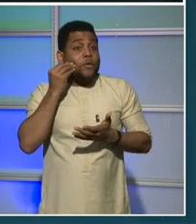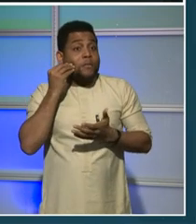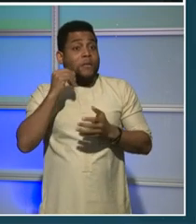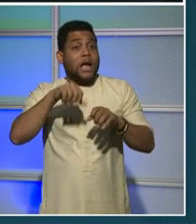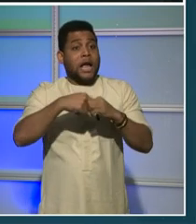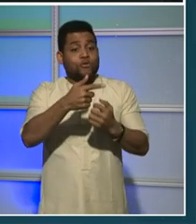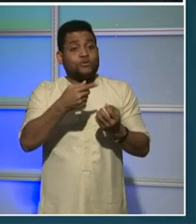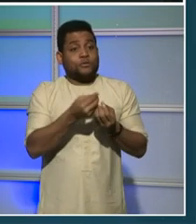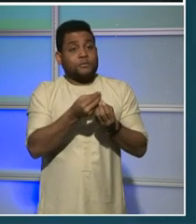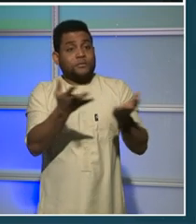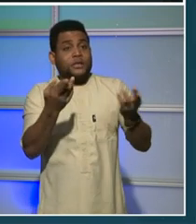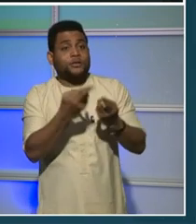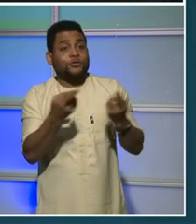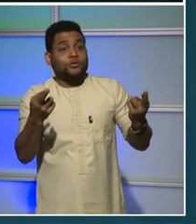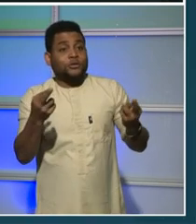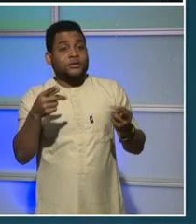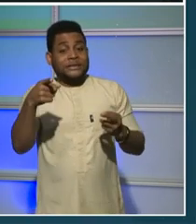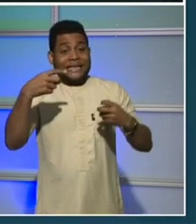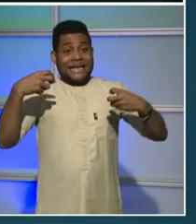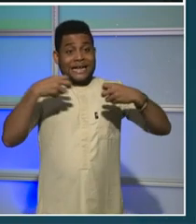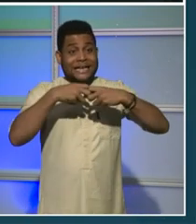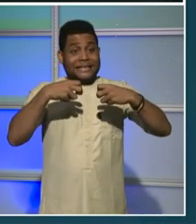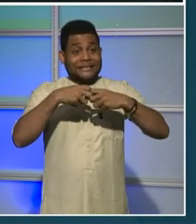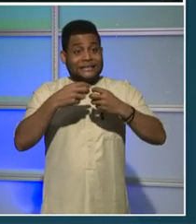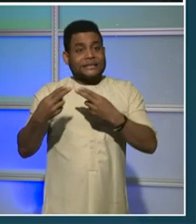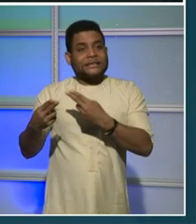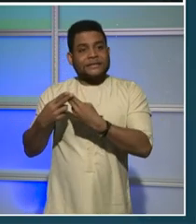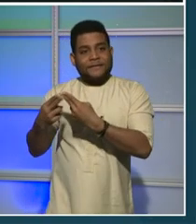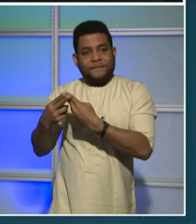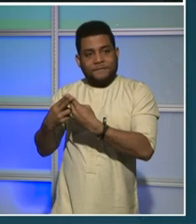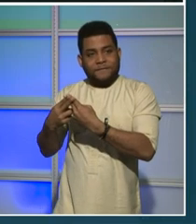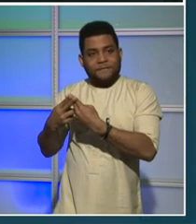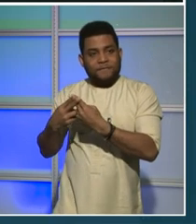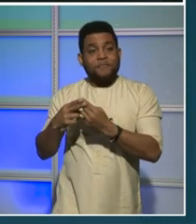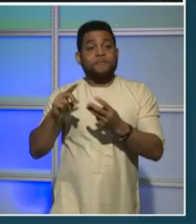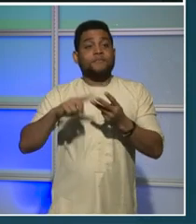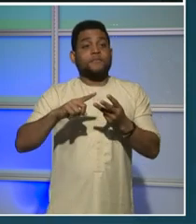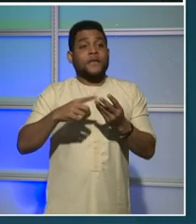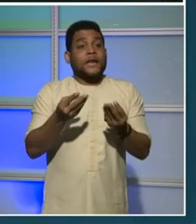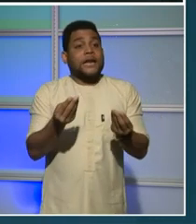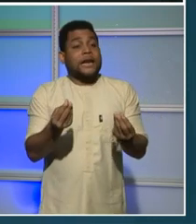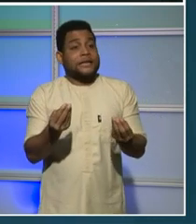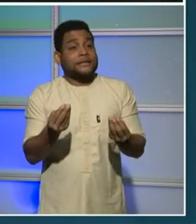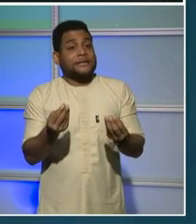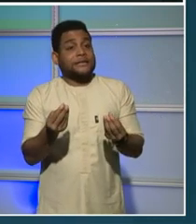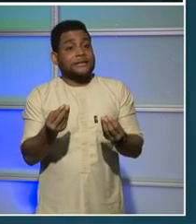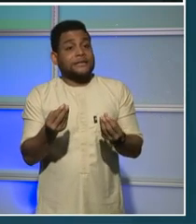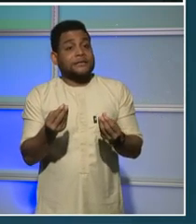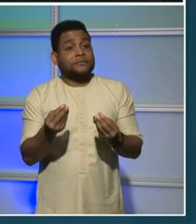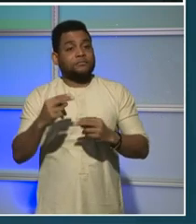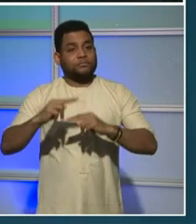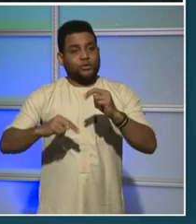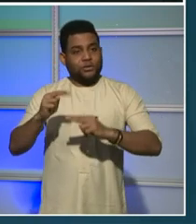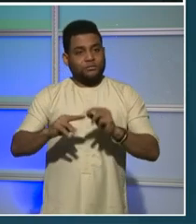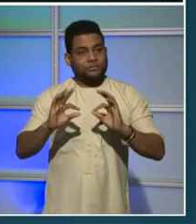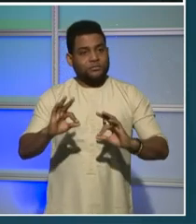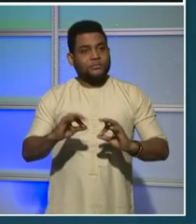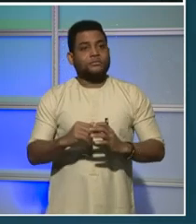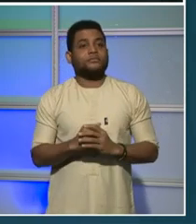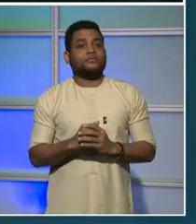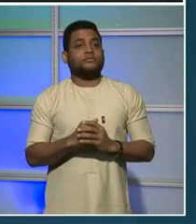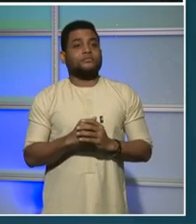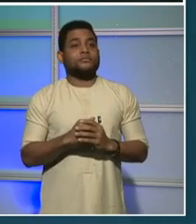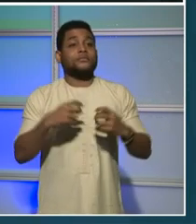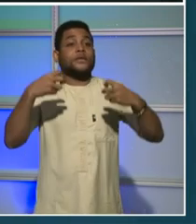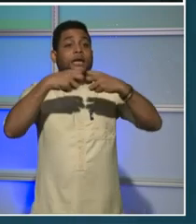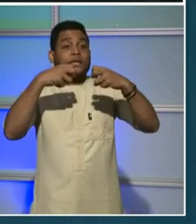improve energy efficiency, lead and mold hazard mitigation and solar panel installations. And it